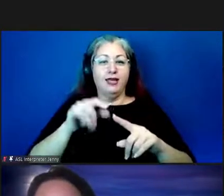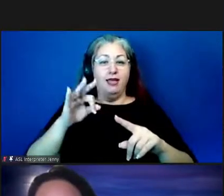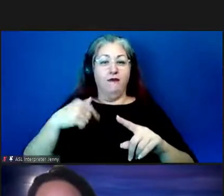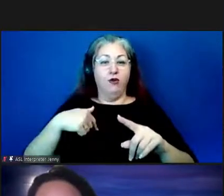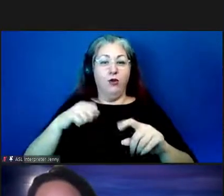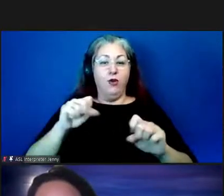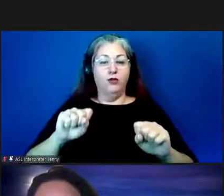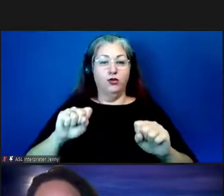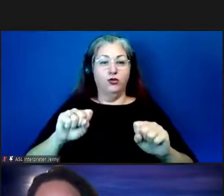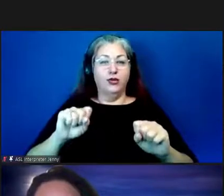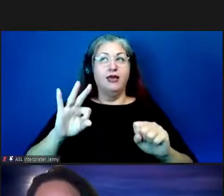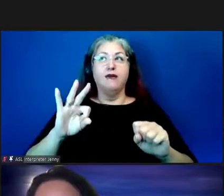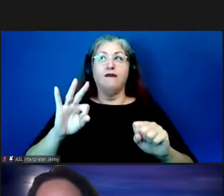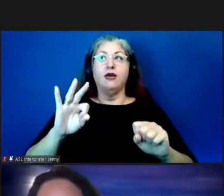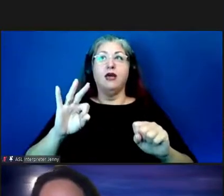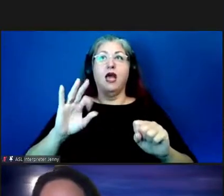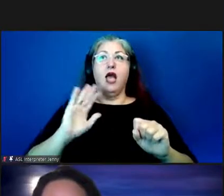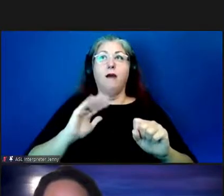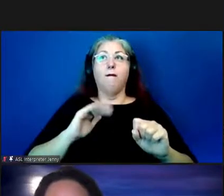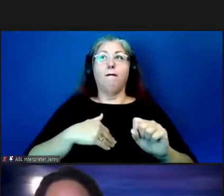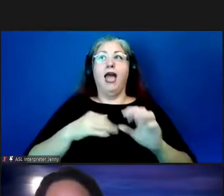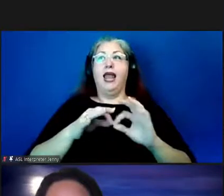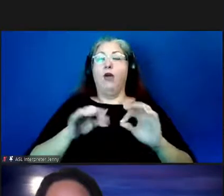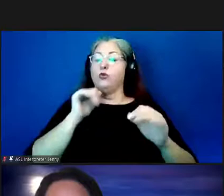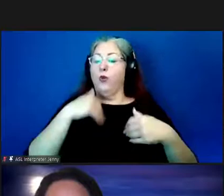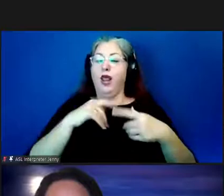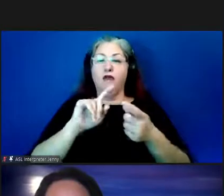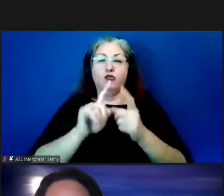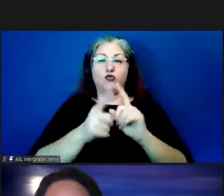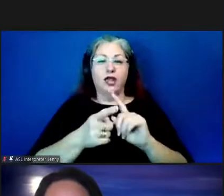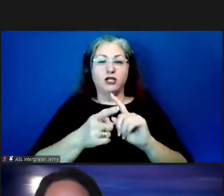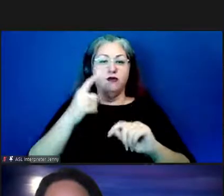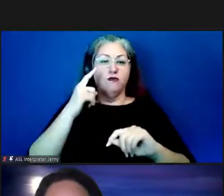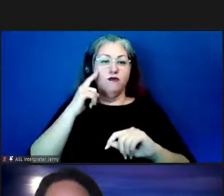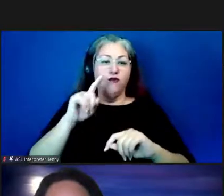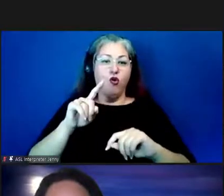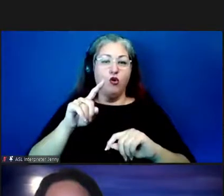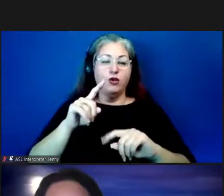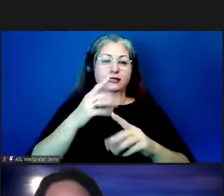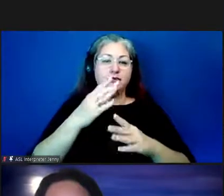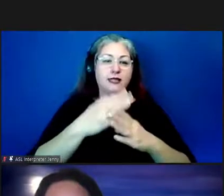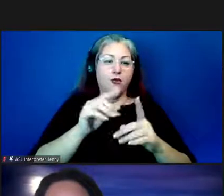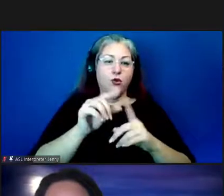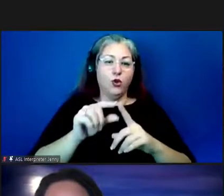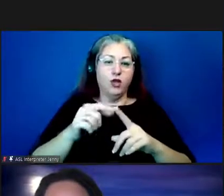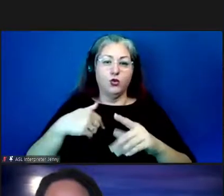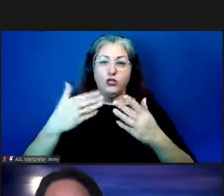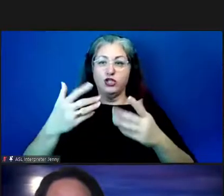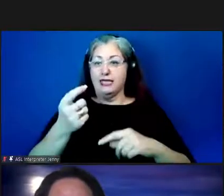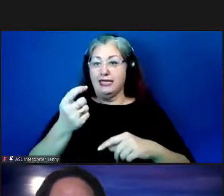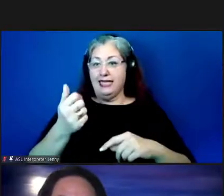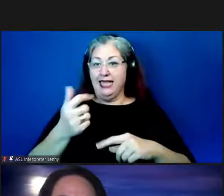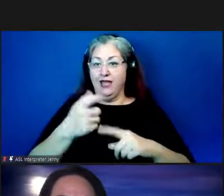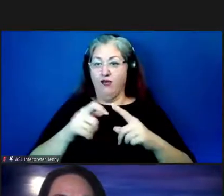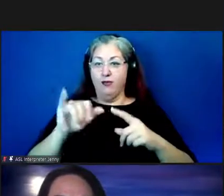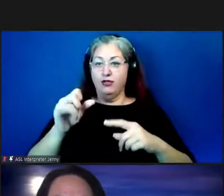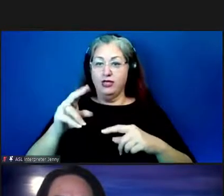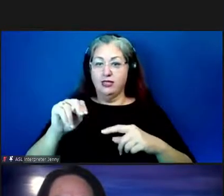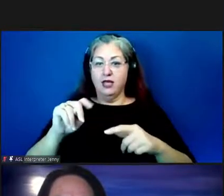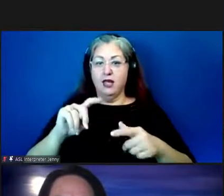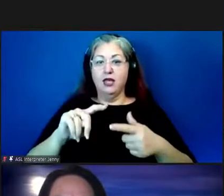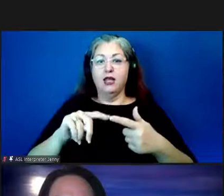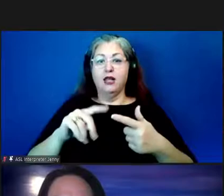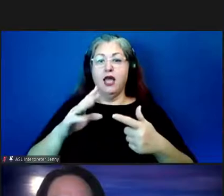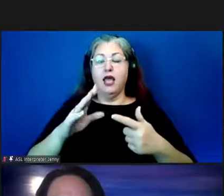could if we don't if our language doesn't have translation for translations for terms do we just delete those from the json and then uh